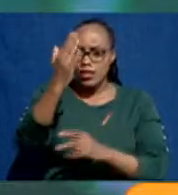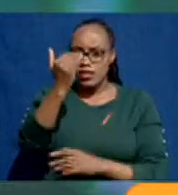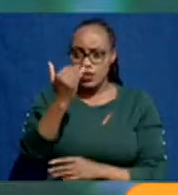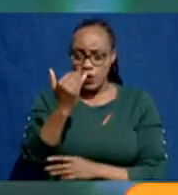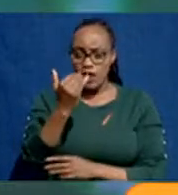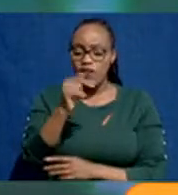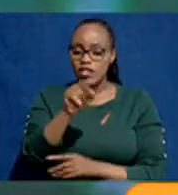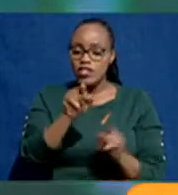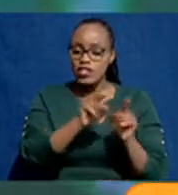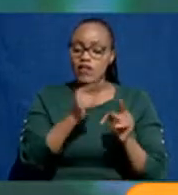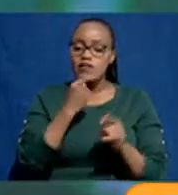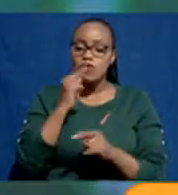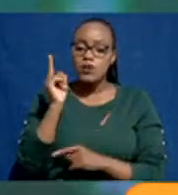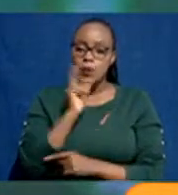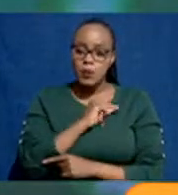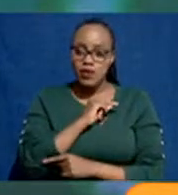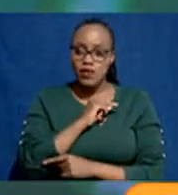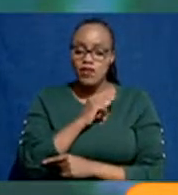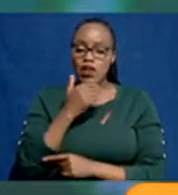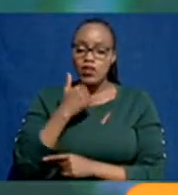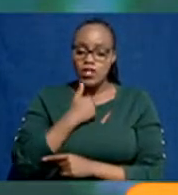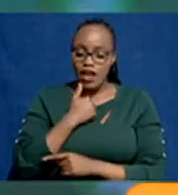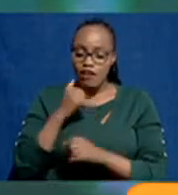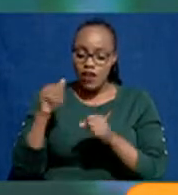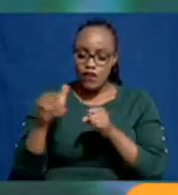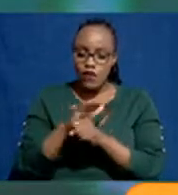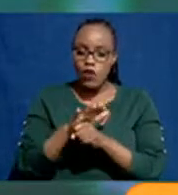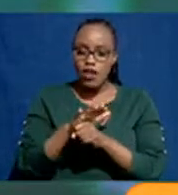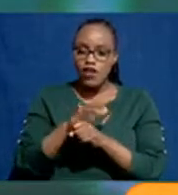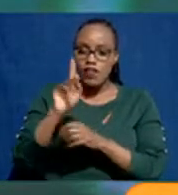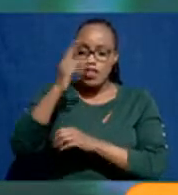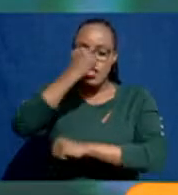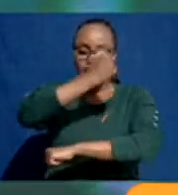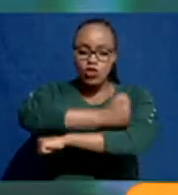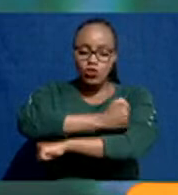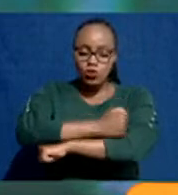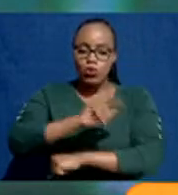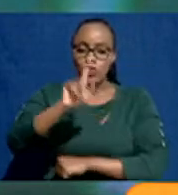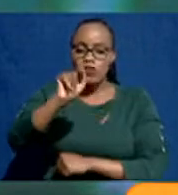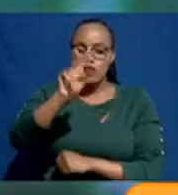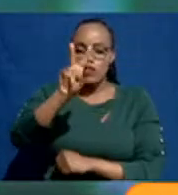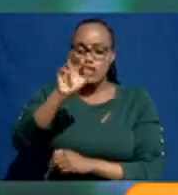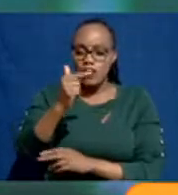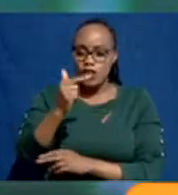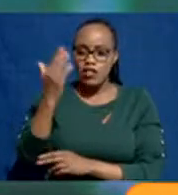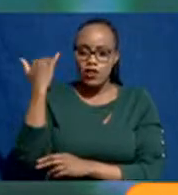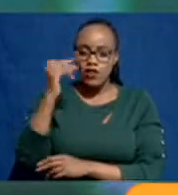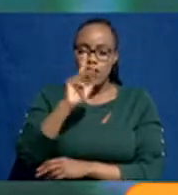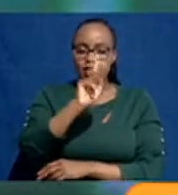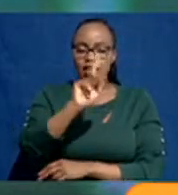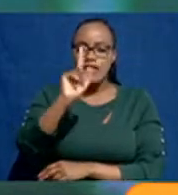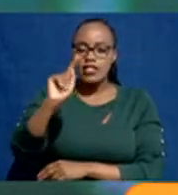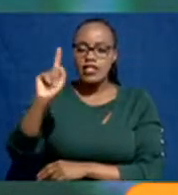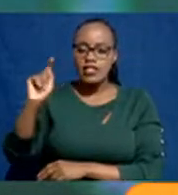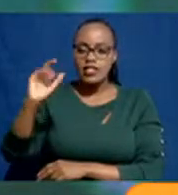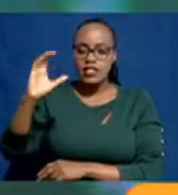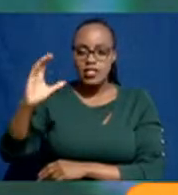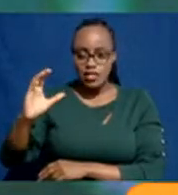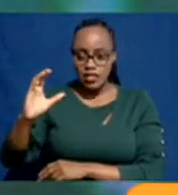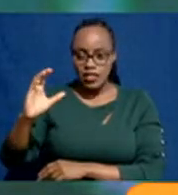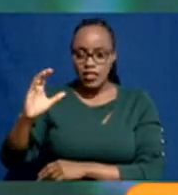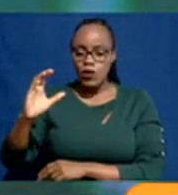like I've told you, we have a whole Kenya school of Tibet, the former KTTC, where